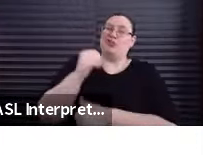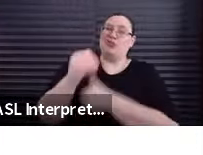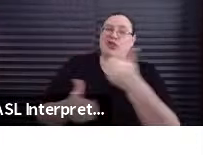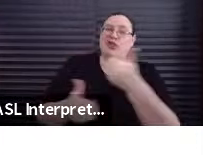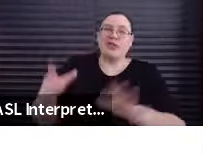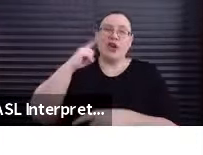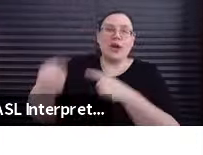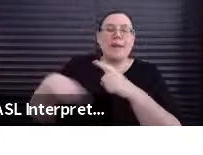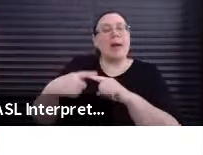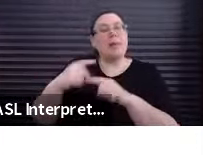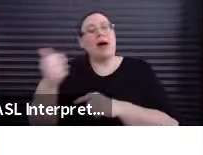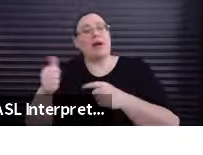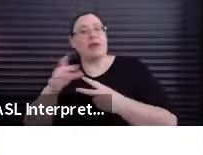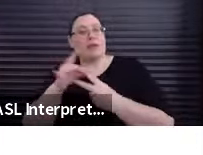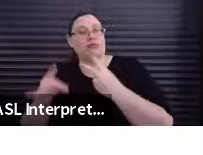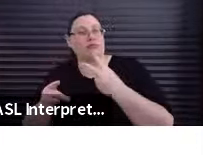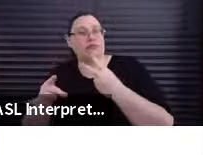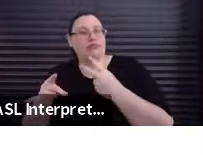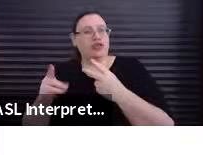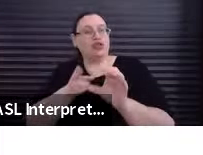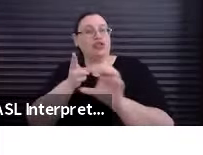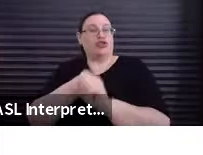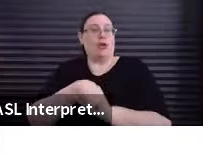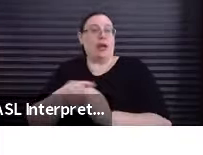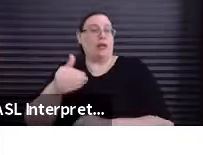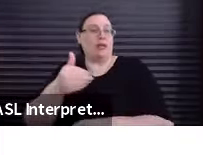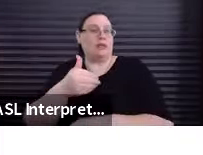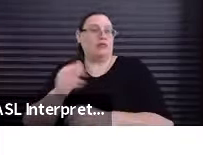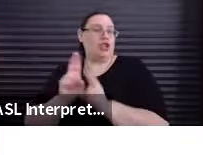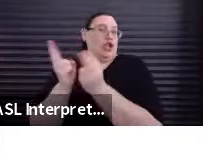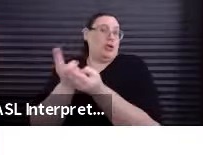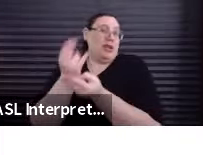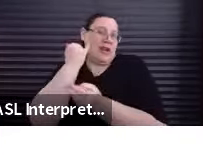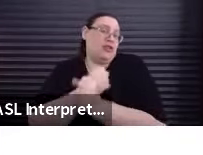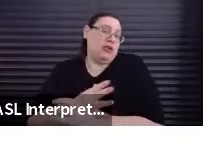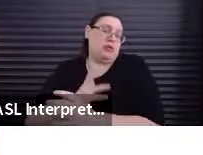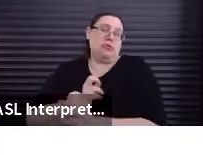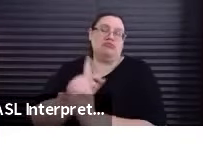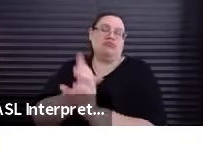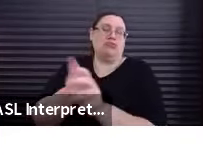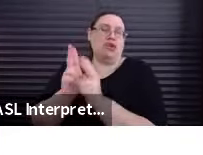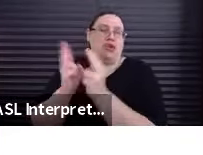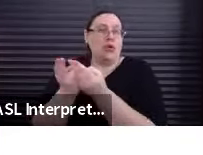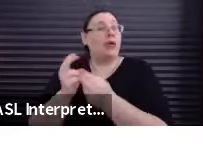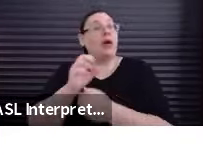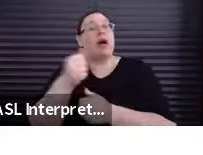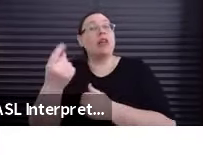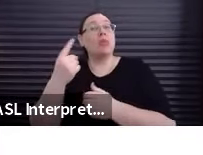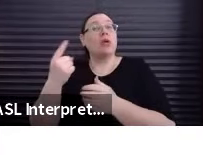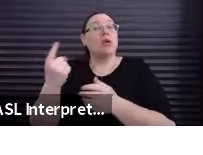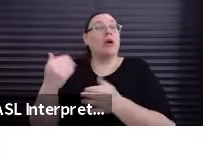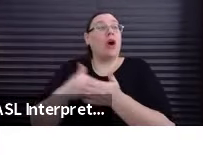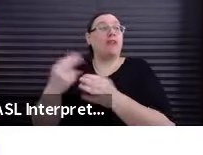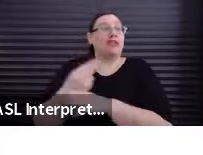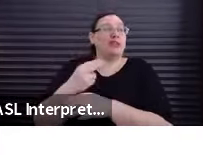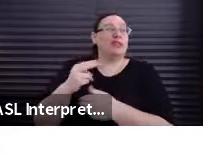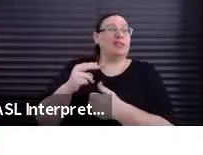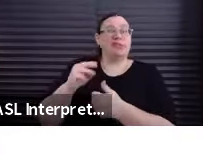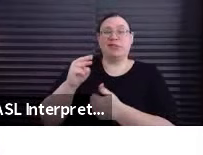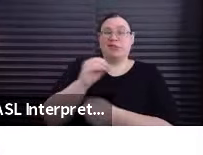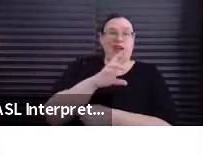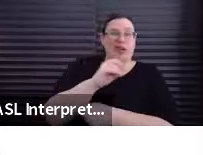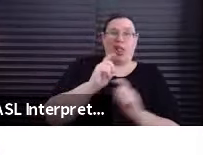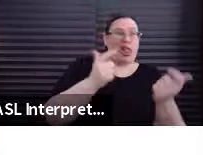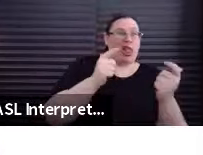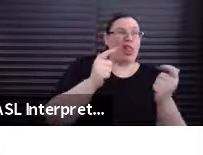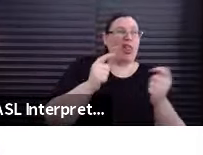route to join the union if you're ready to do so. Another agreement that's commonly used when micro isn't the right fit is the low-budget